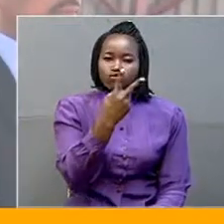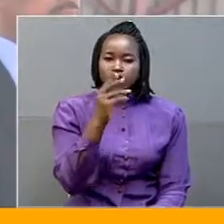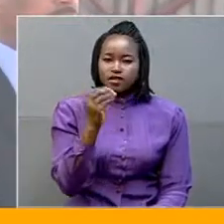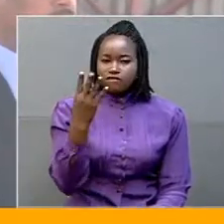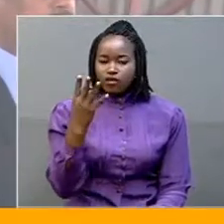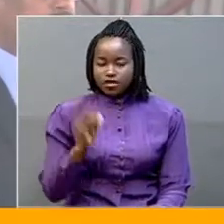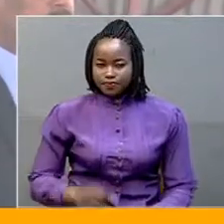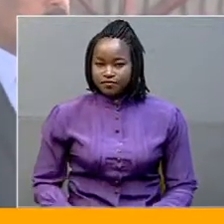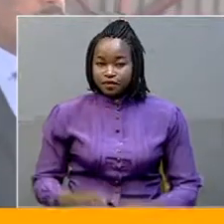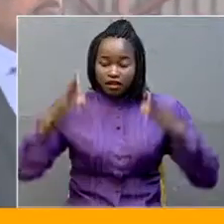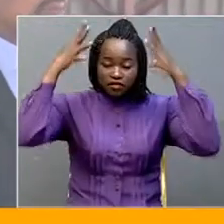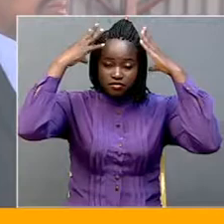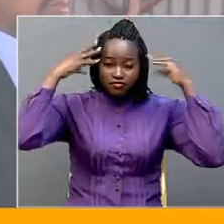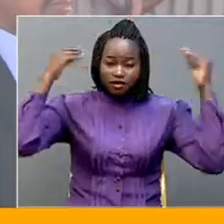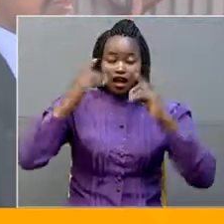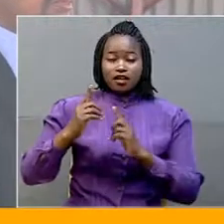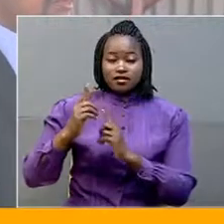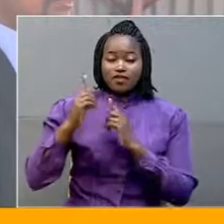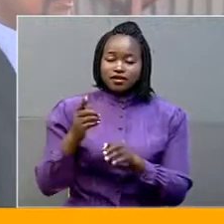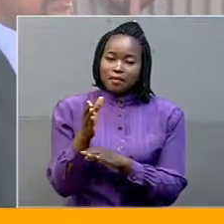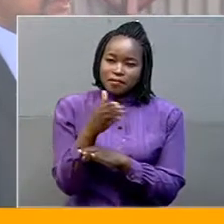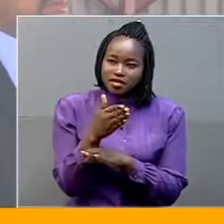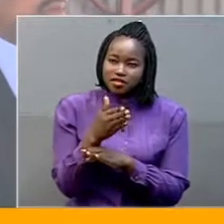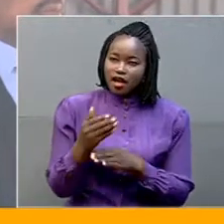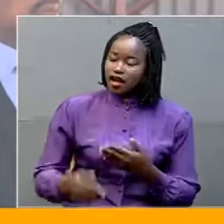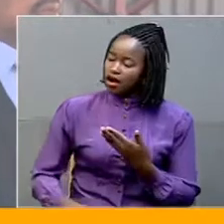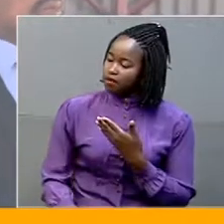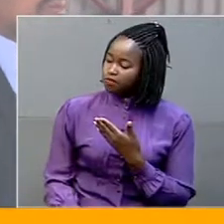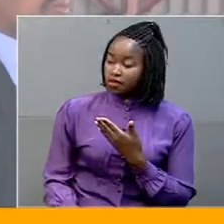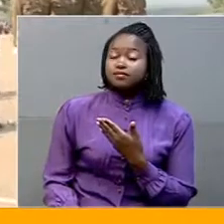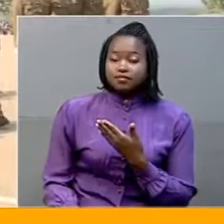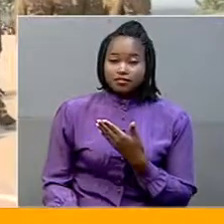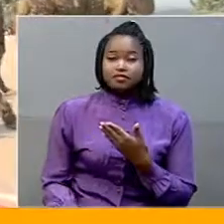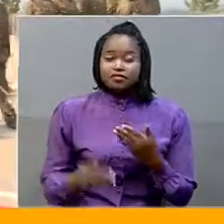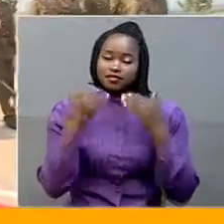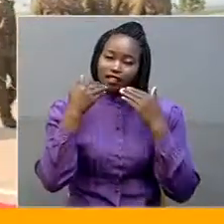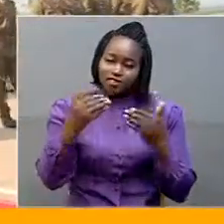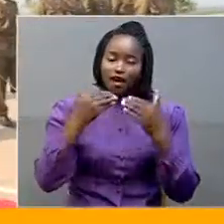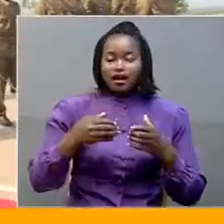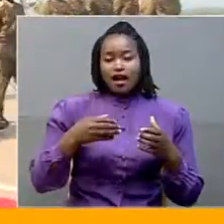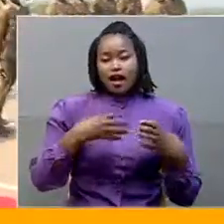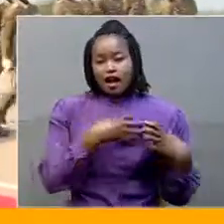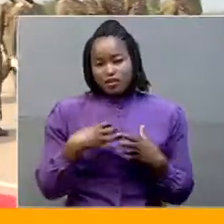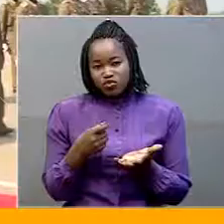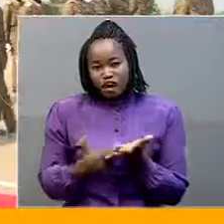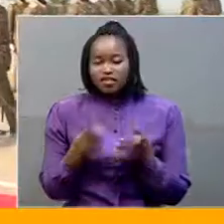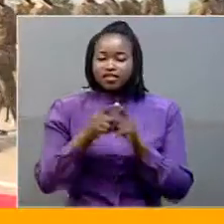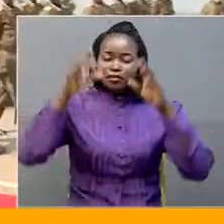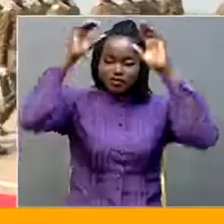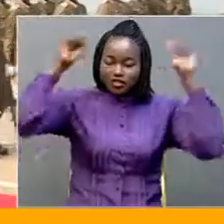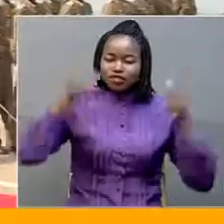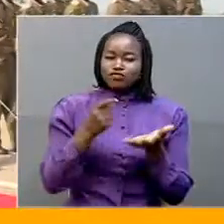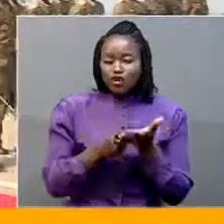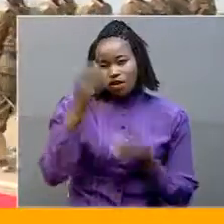the somali defense minister abdarashid abdulahi muhammad thanked the updf and the president for the